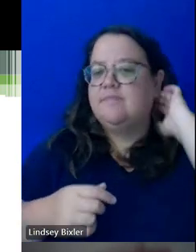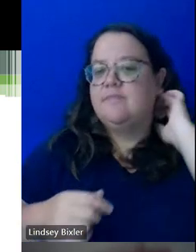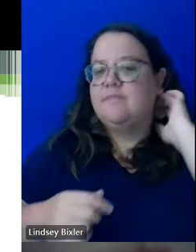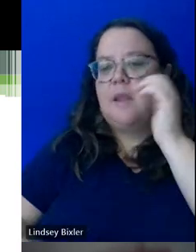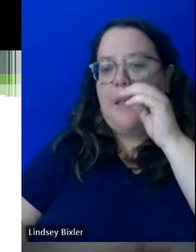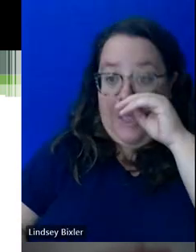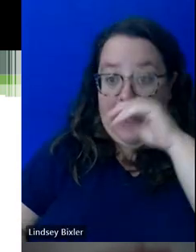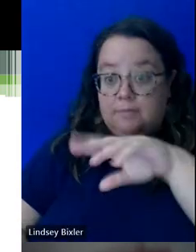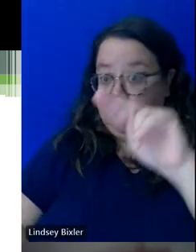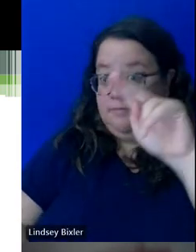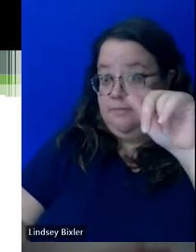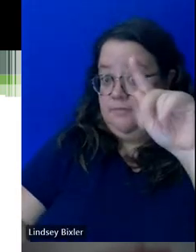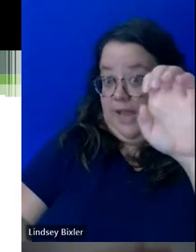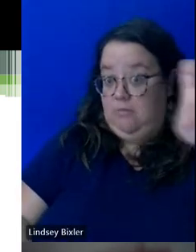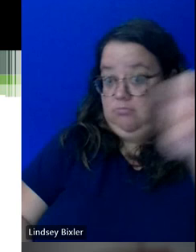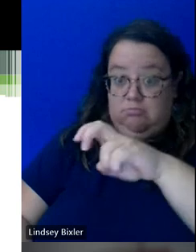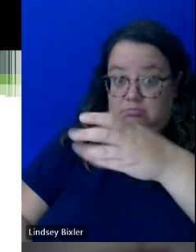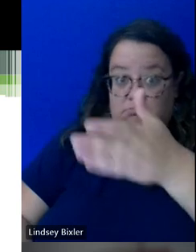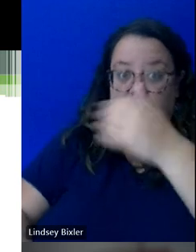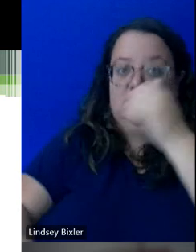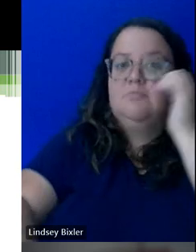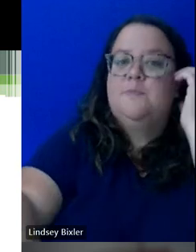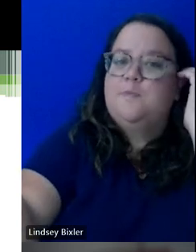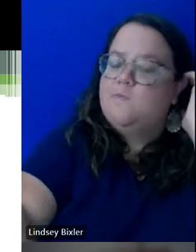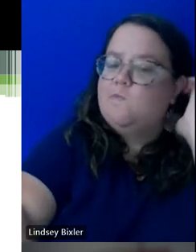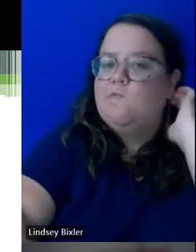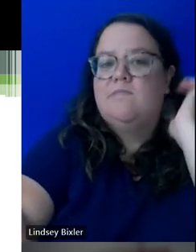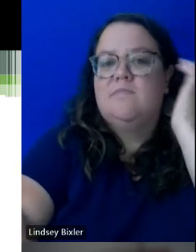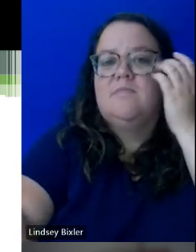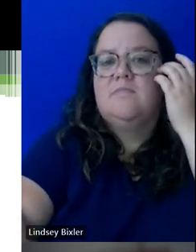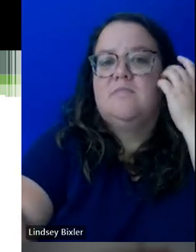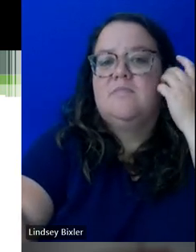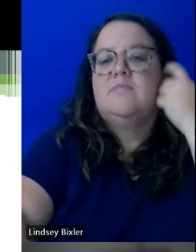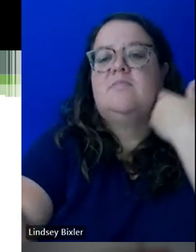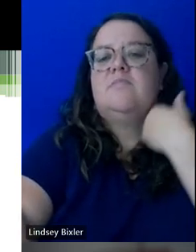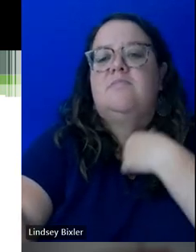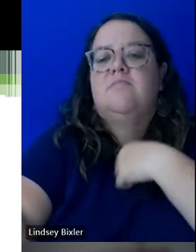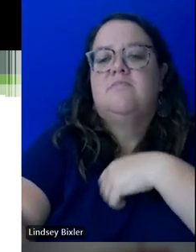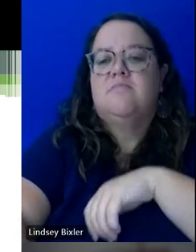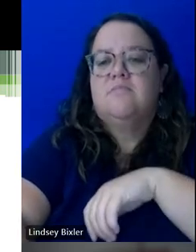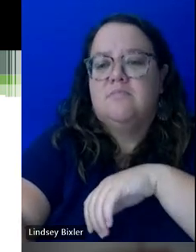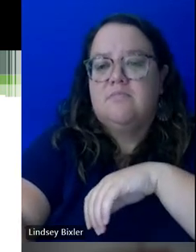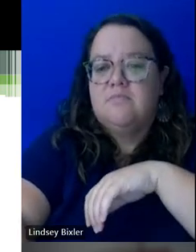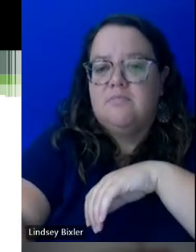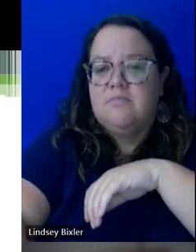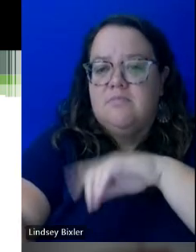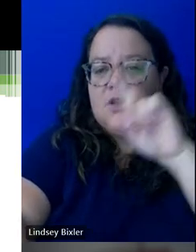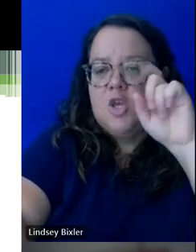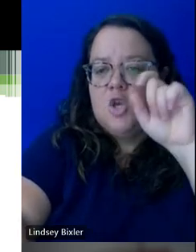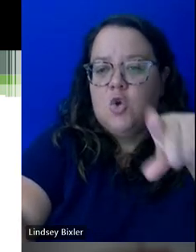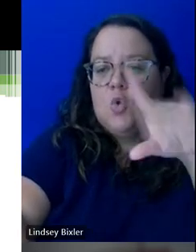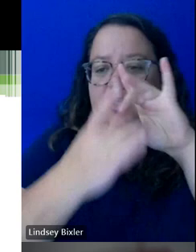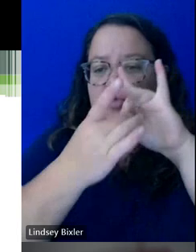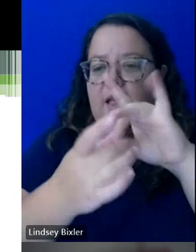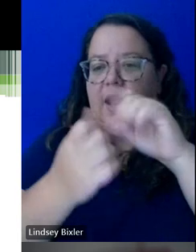Nate, you want to take it to the? Sure. Absolutely. Thanks, Sharon. So, I'll, this is a question here about submitting